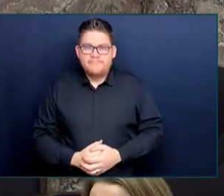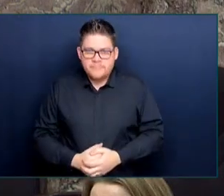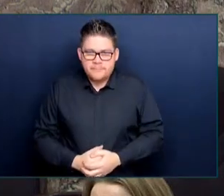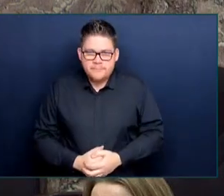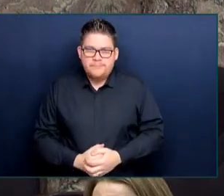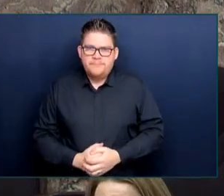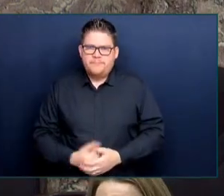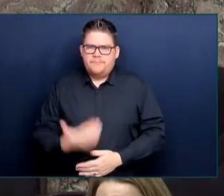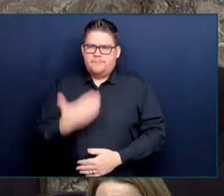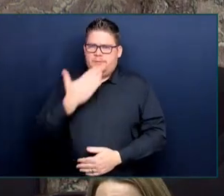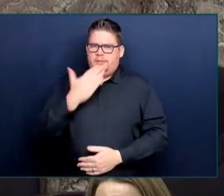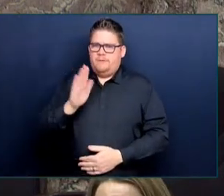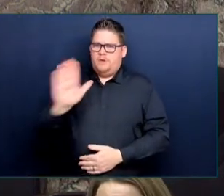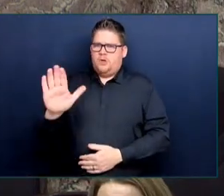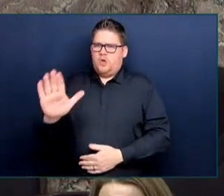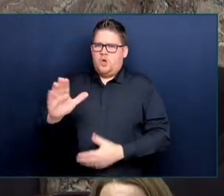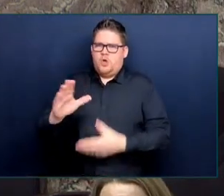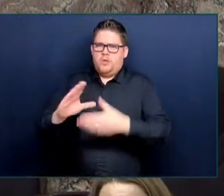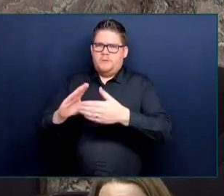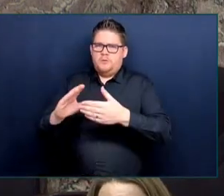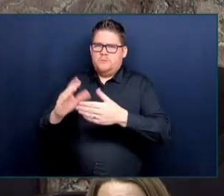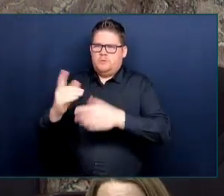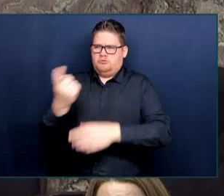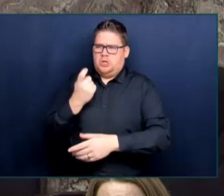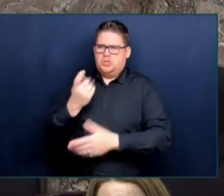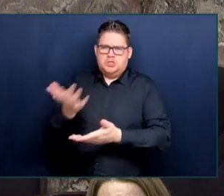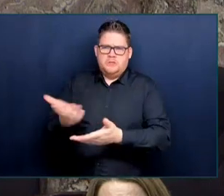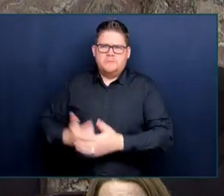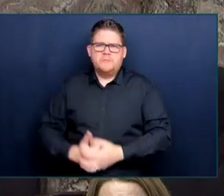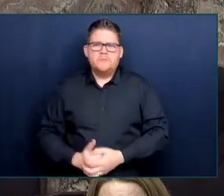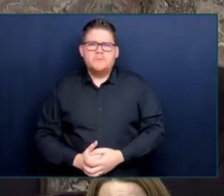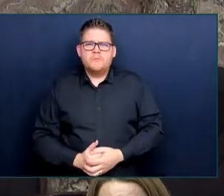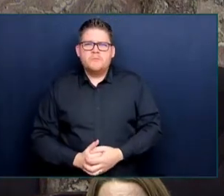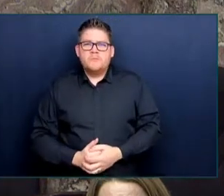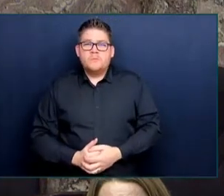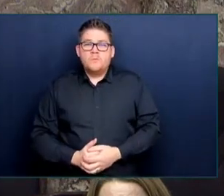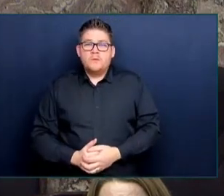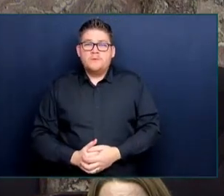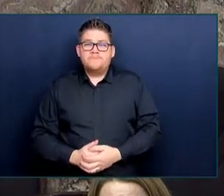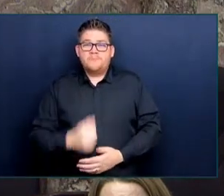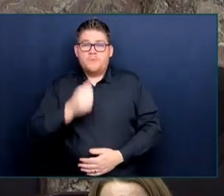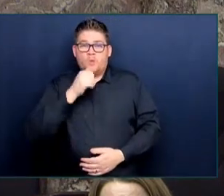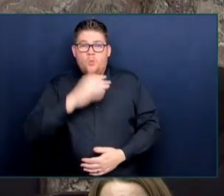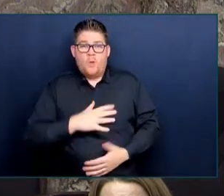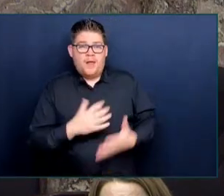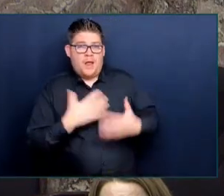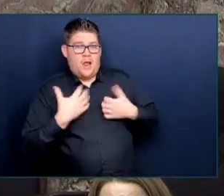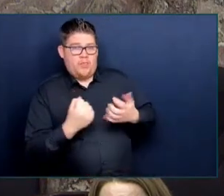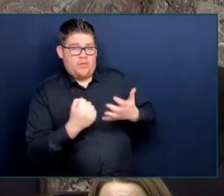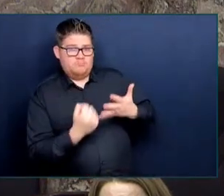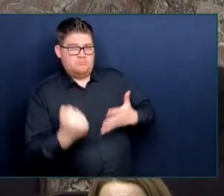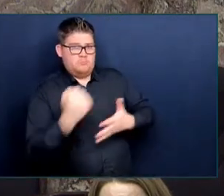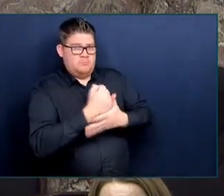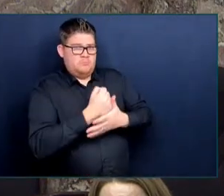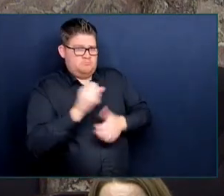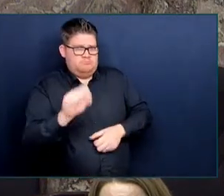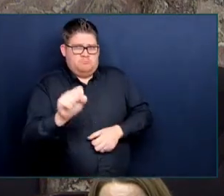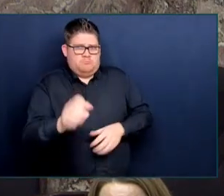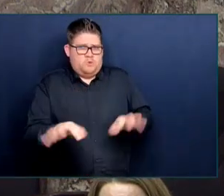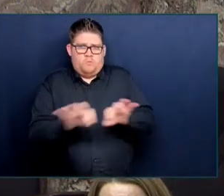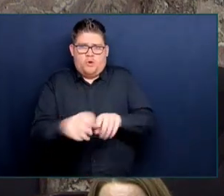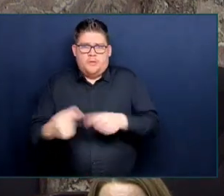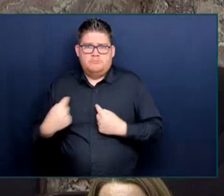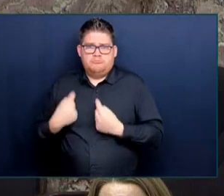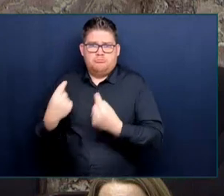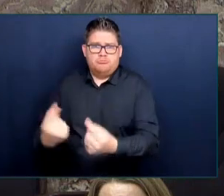Women's health has been a high priority for our government from the beginning. the significant difference has been made, both for health